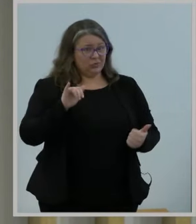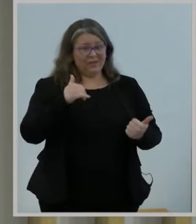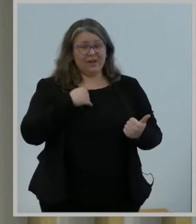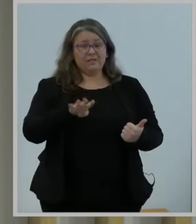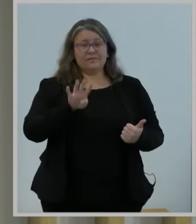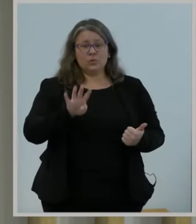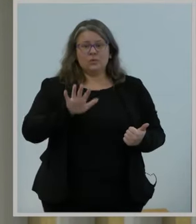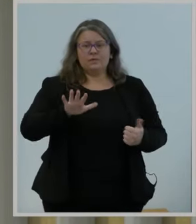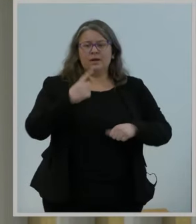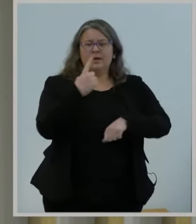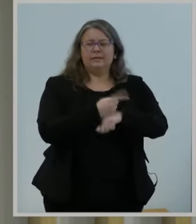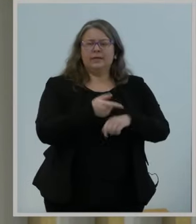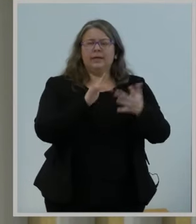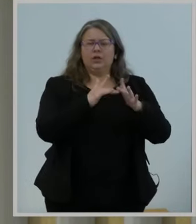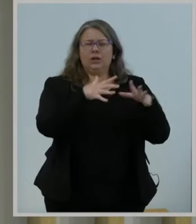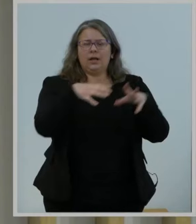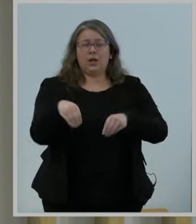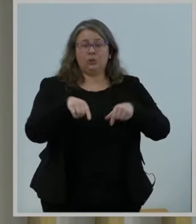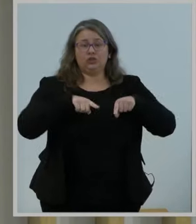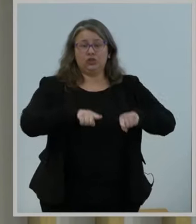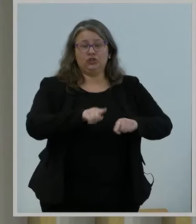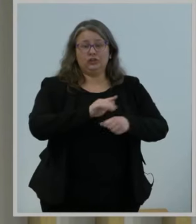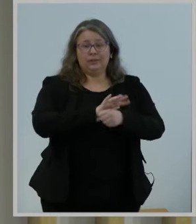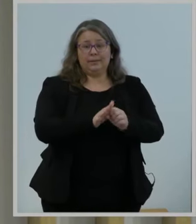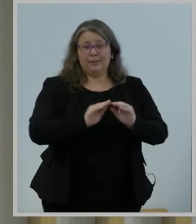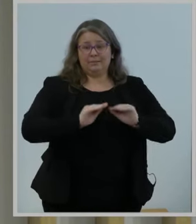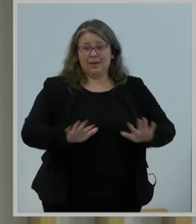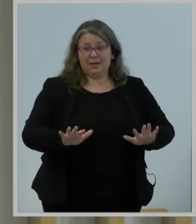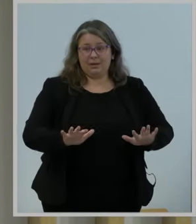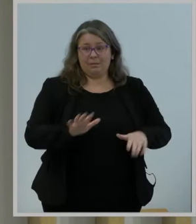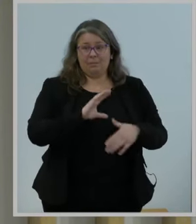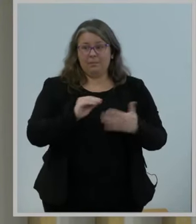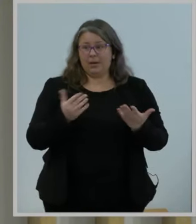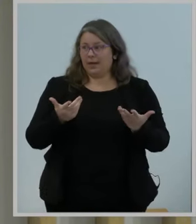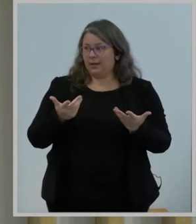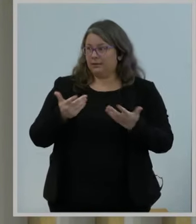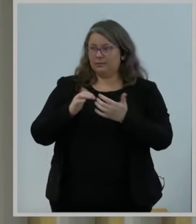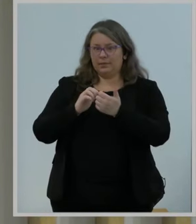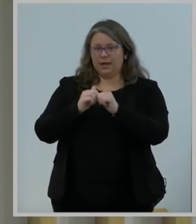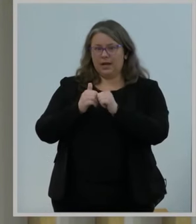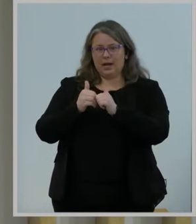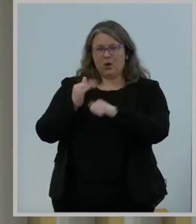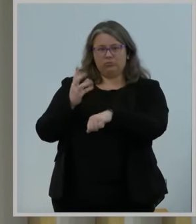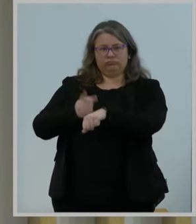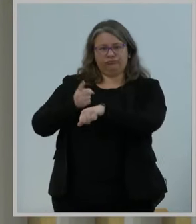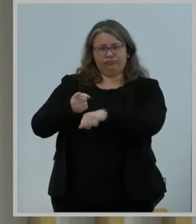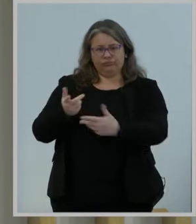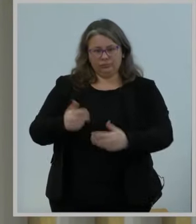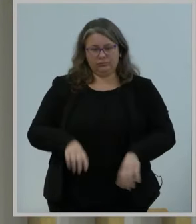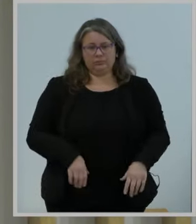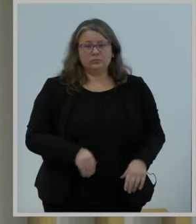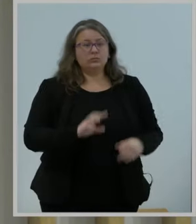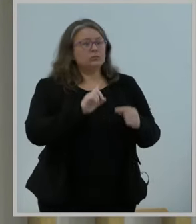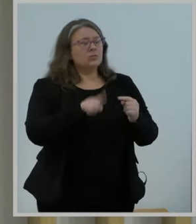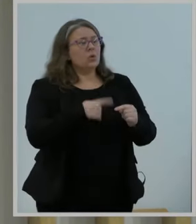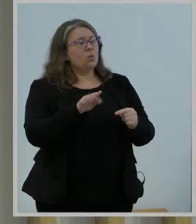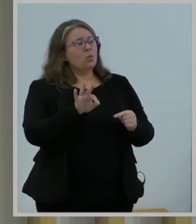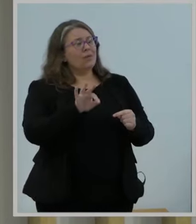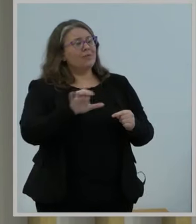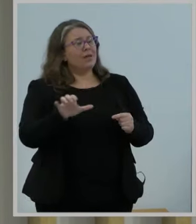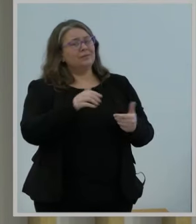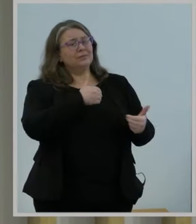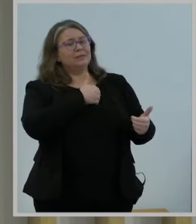outage during the pandemic and had little recourse. Because when the FCC turned away from overseeing broadband,